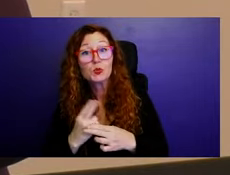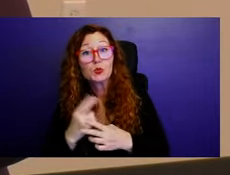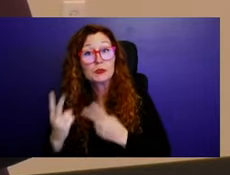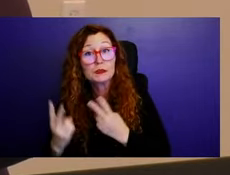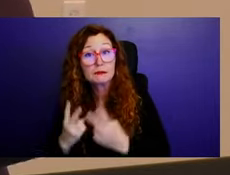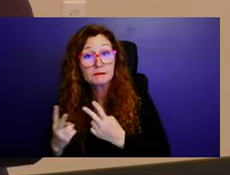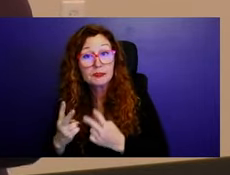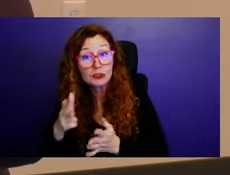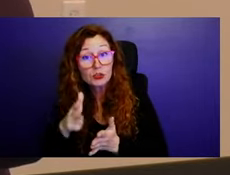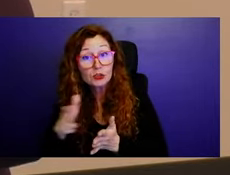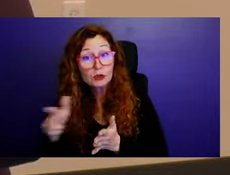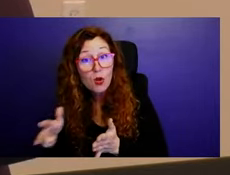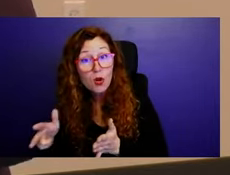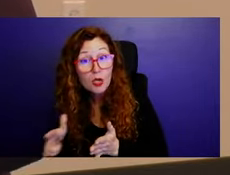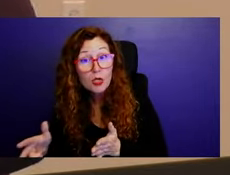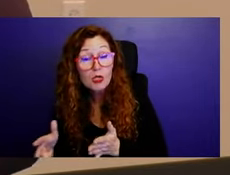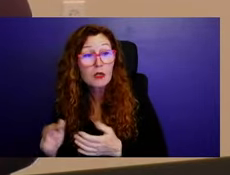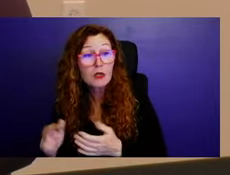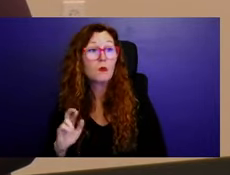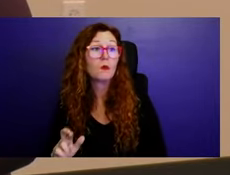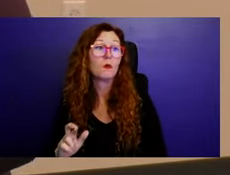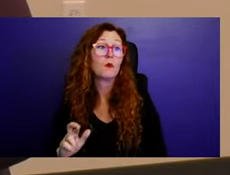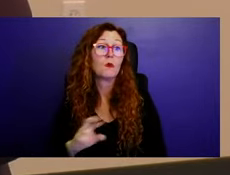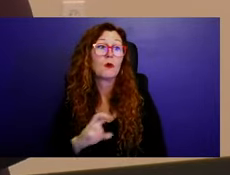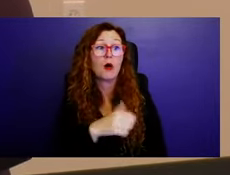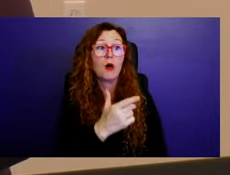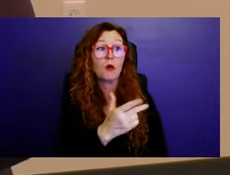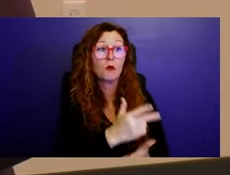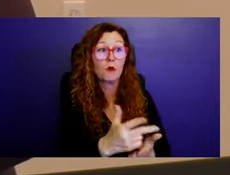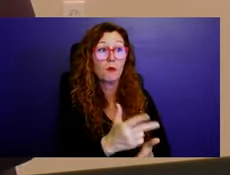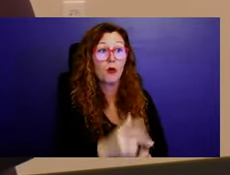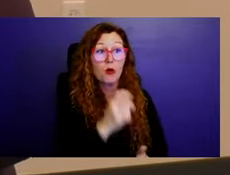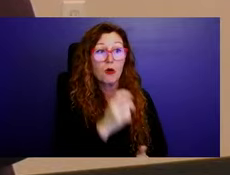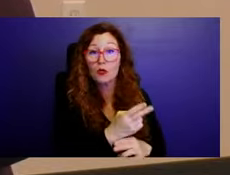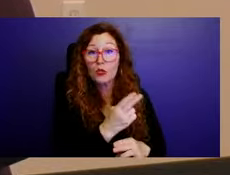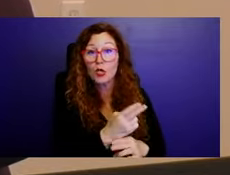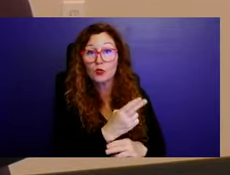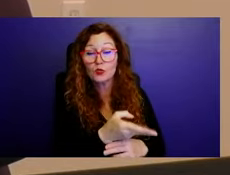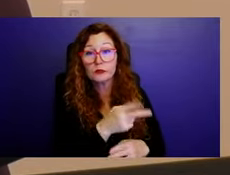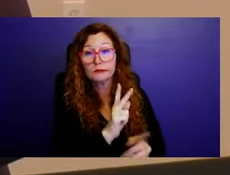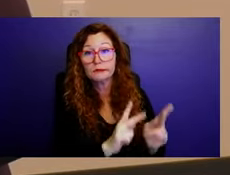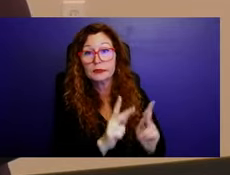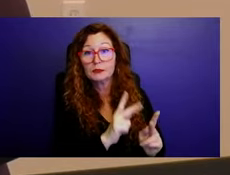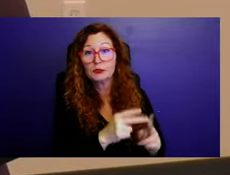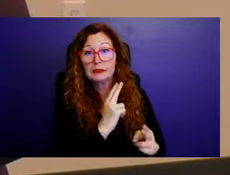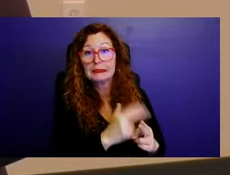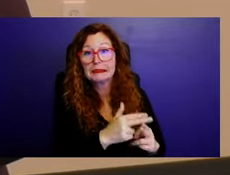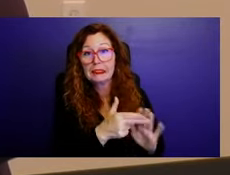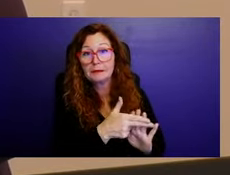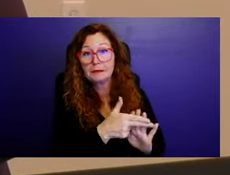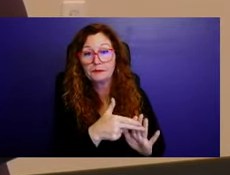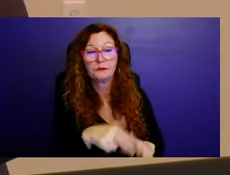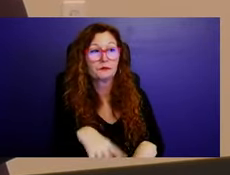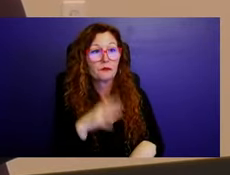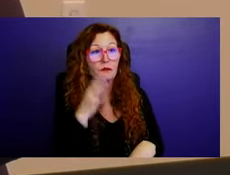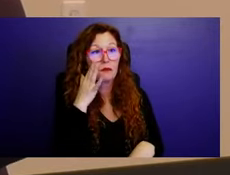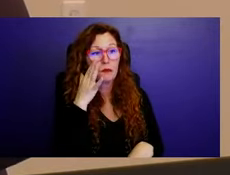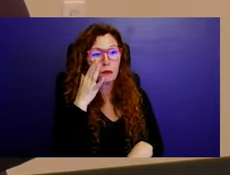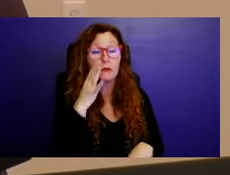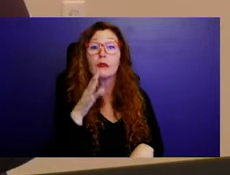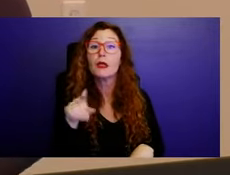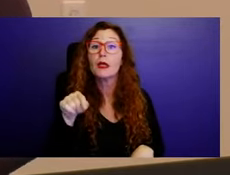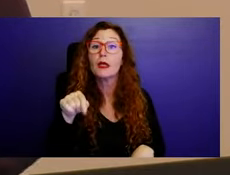of their required parking that isn't being used for assigned parking. So it has been done. Um, since this is a for sale product,